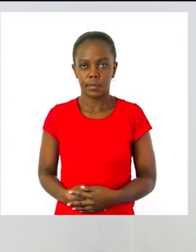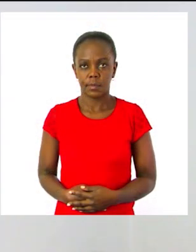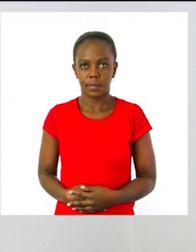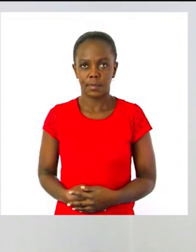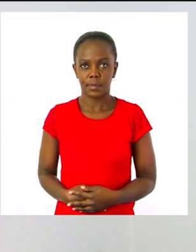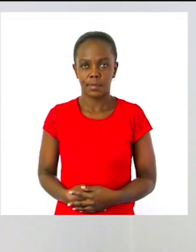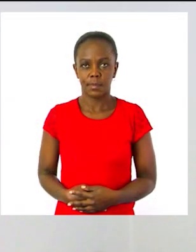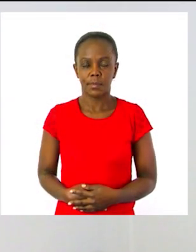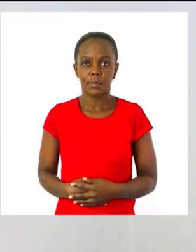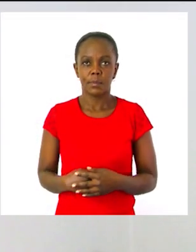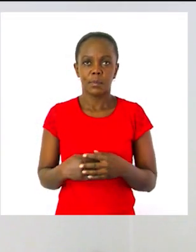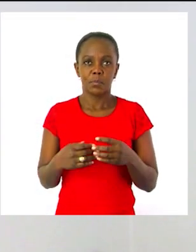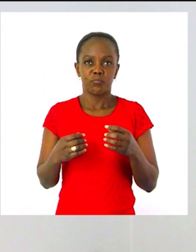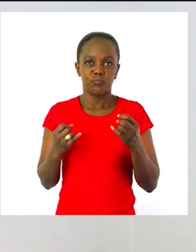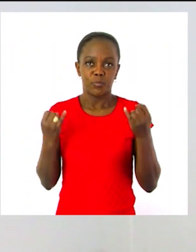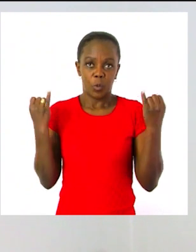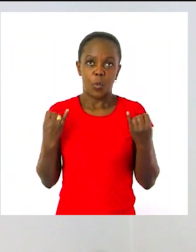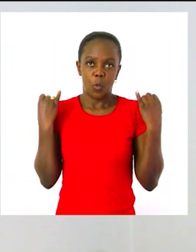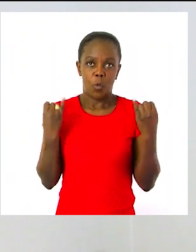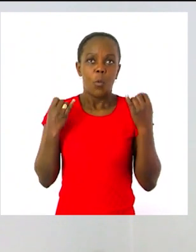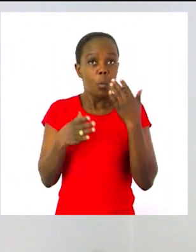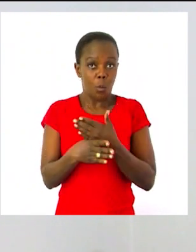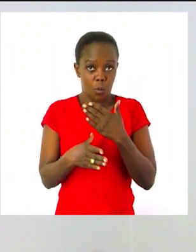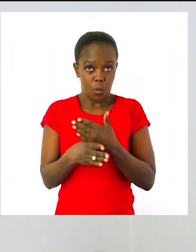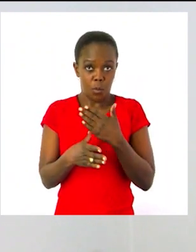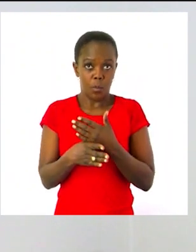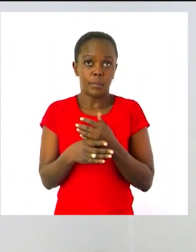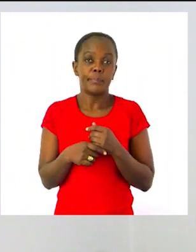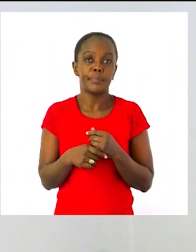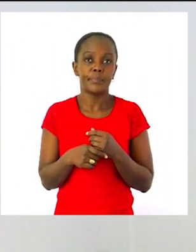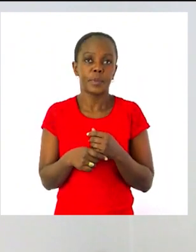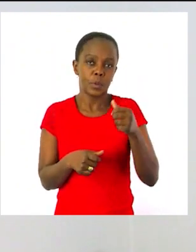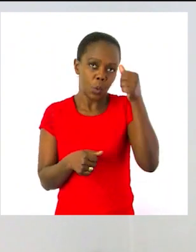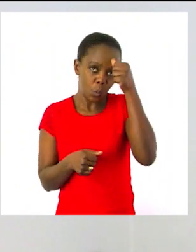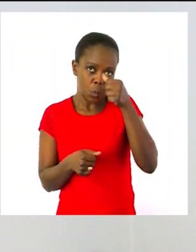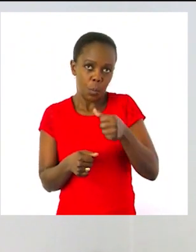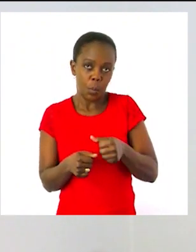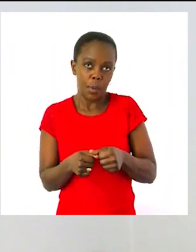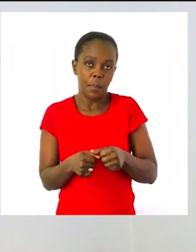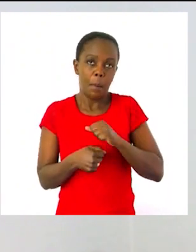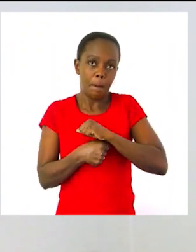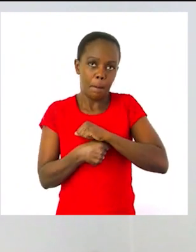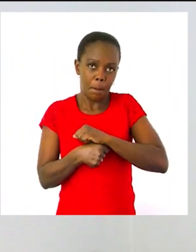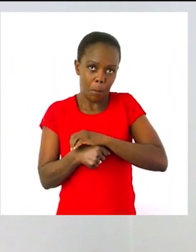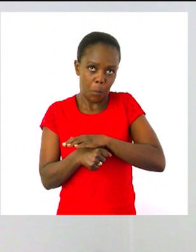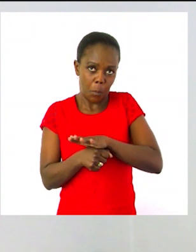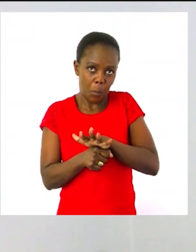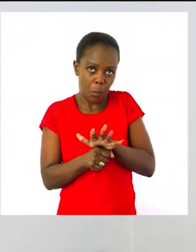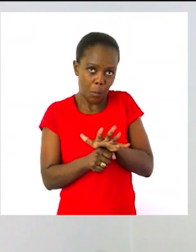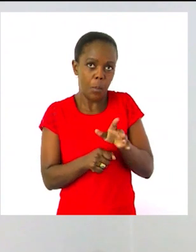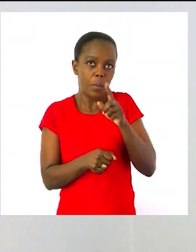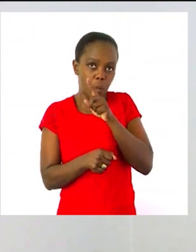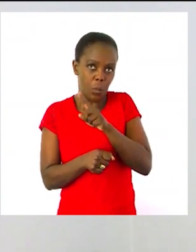That was a fun lesson we had today. Always remember COVID-19. Social distancing.